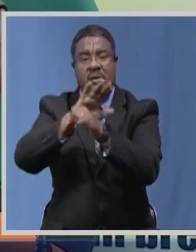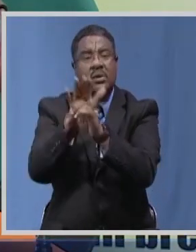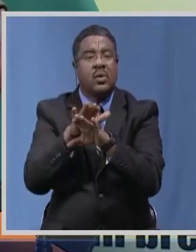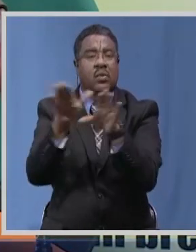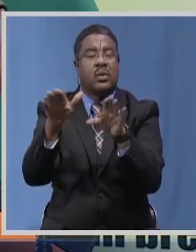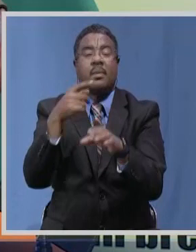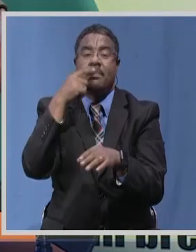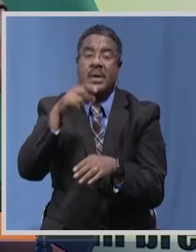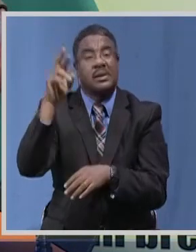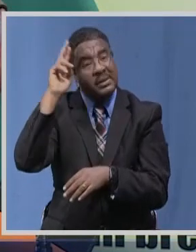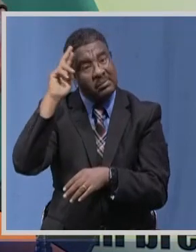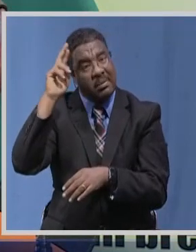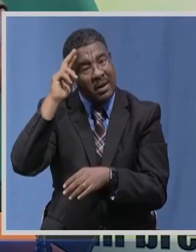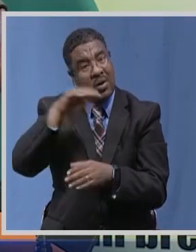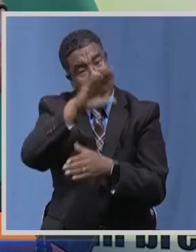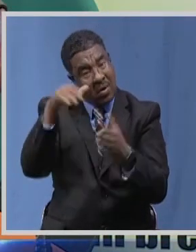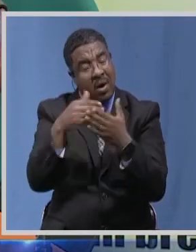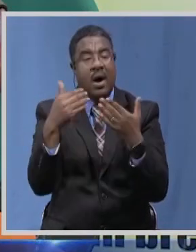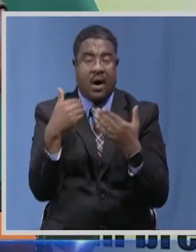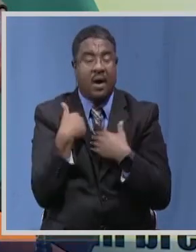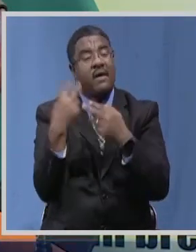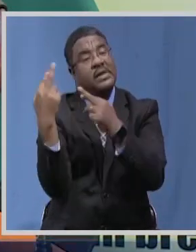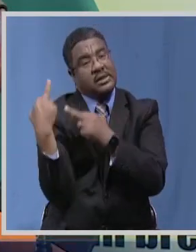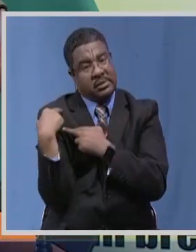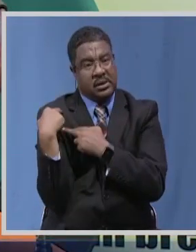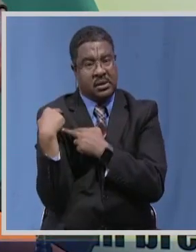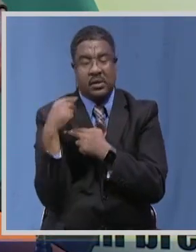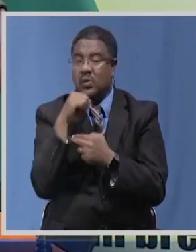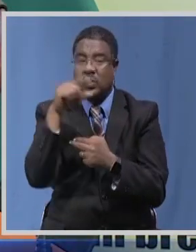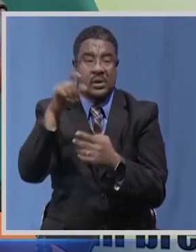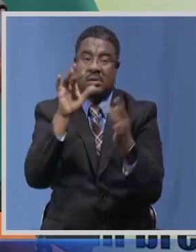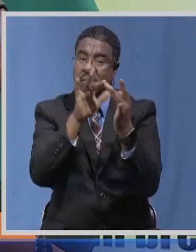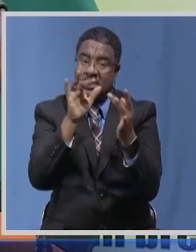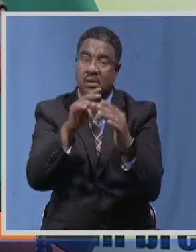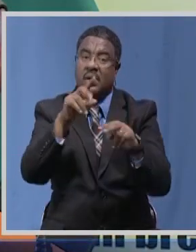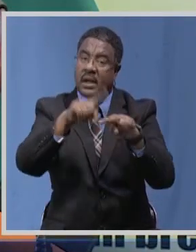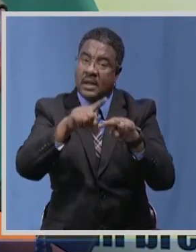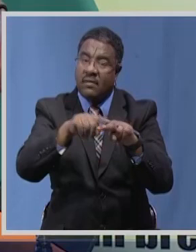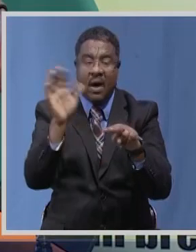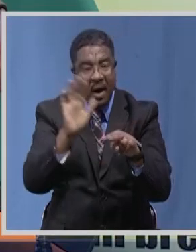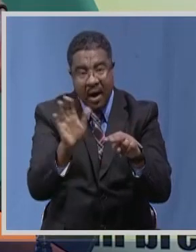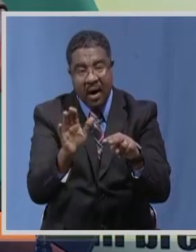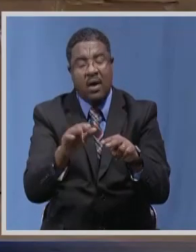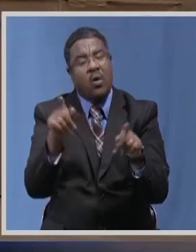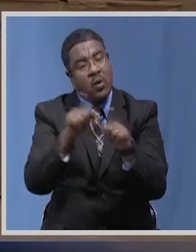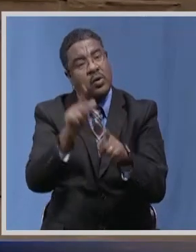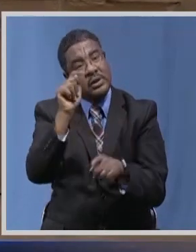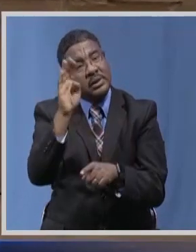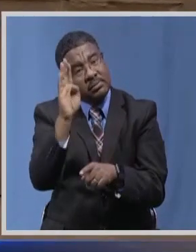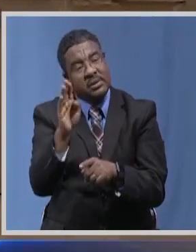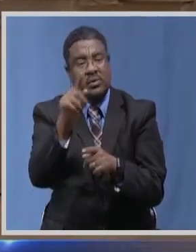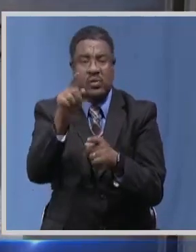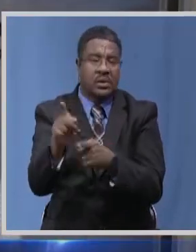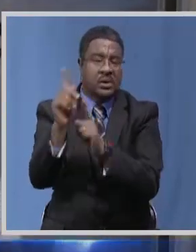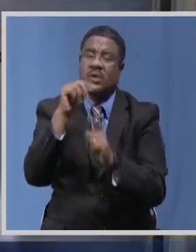our responsibilities in order to avoid contracting HIV AIDS and getting TB and